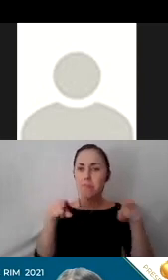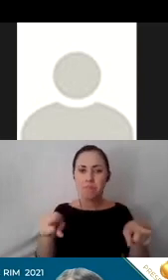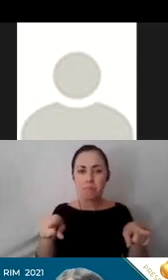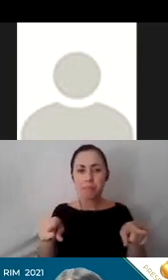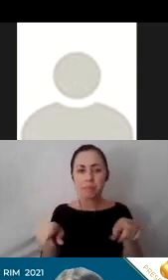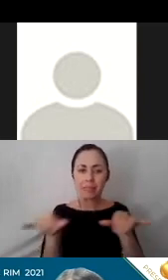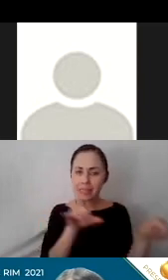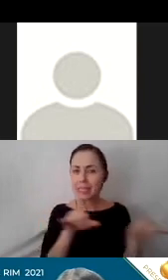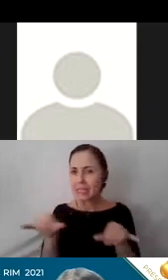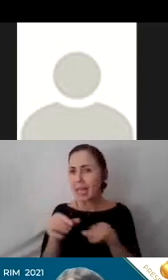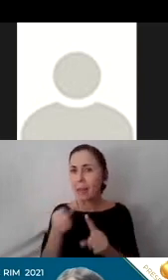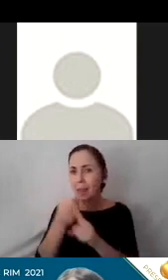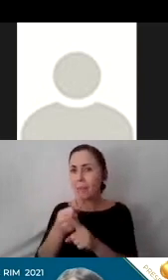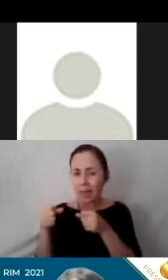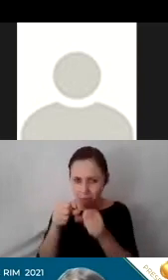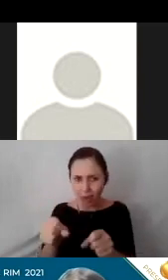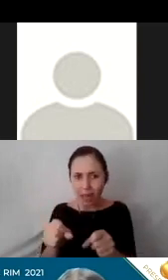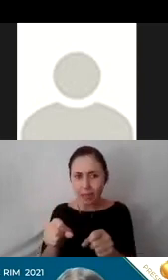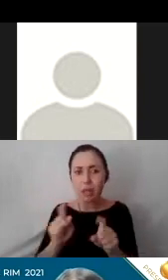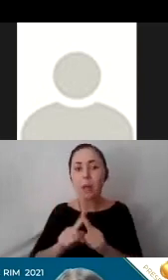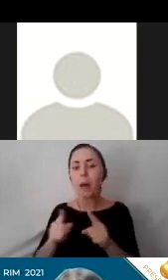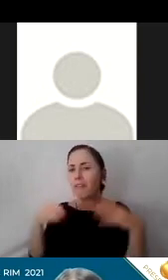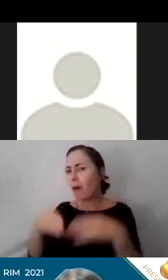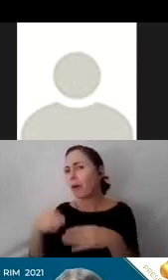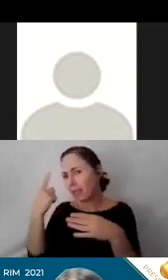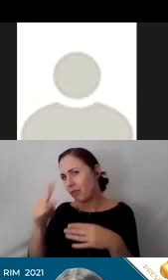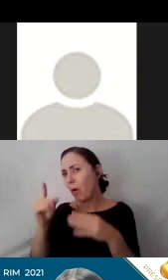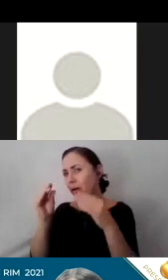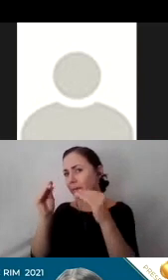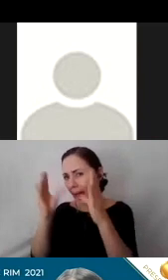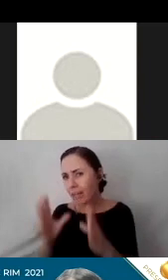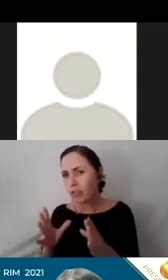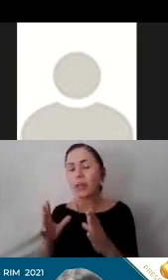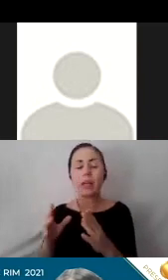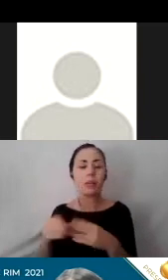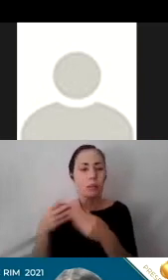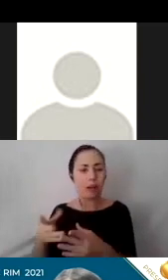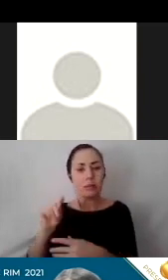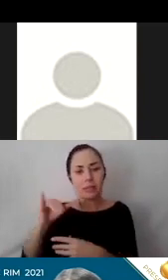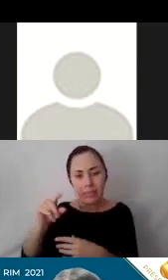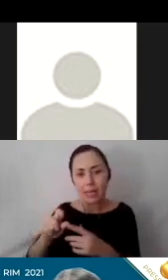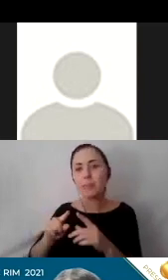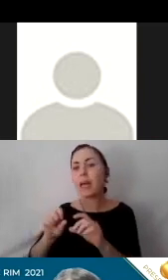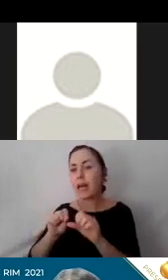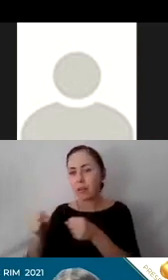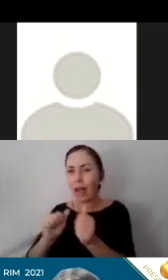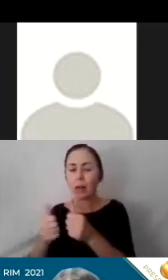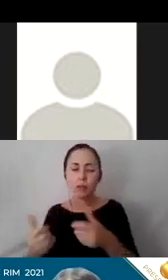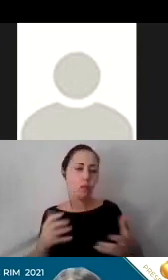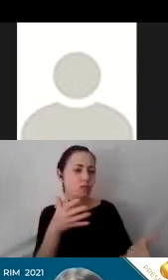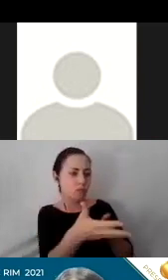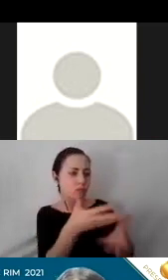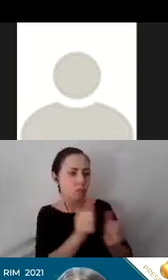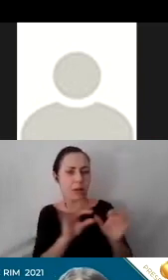for families, but is specific for educators and to provide educators with tips and strategies to help them engage with families.